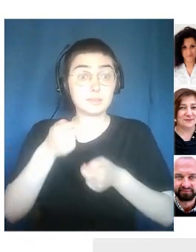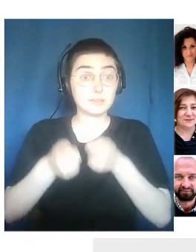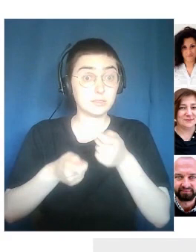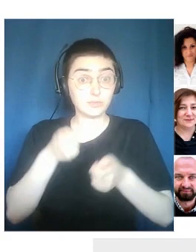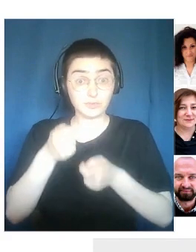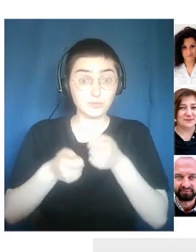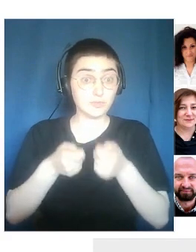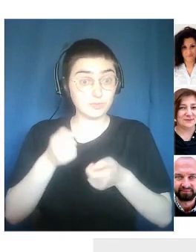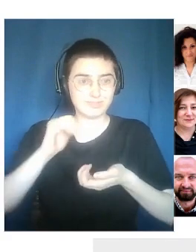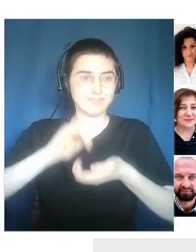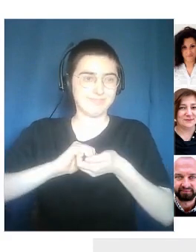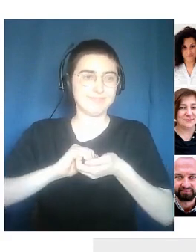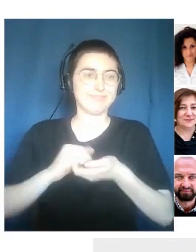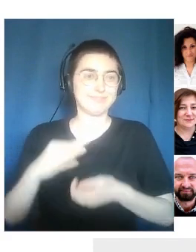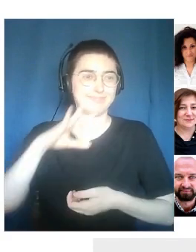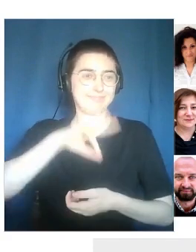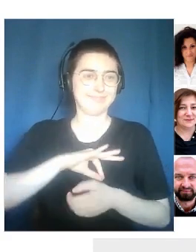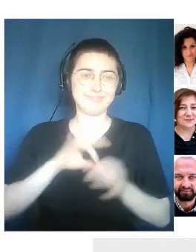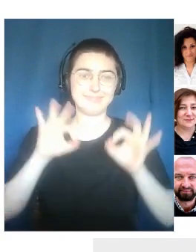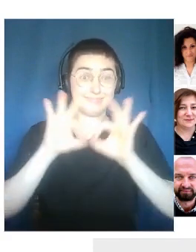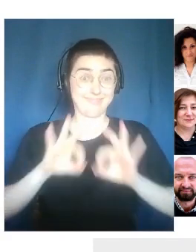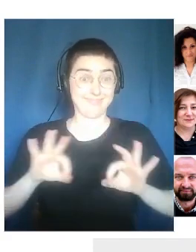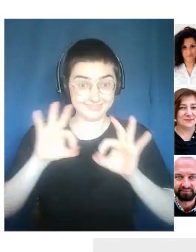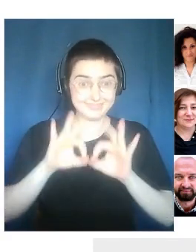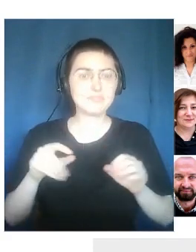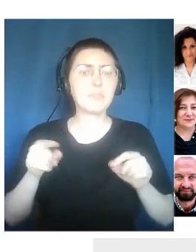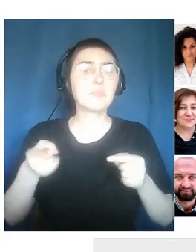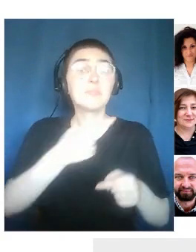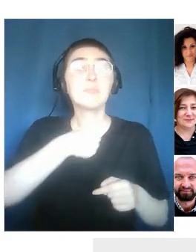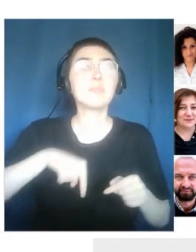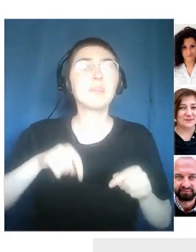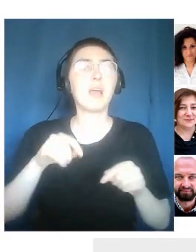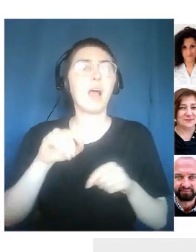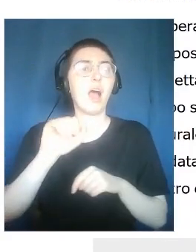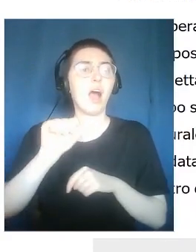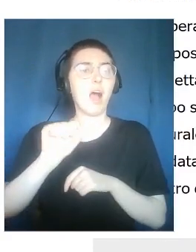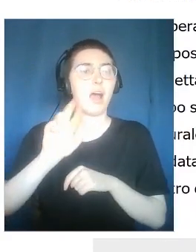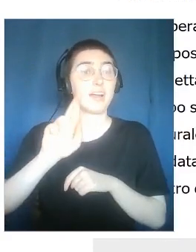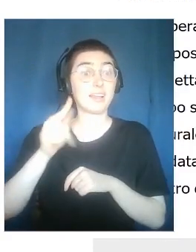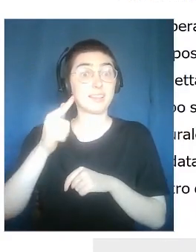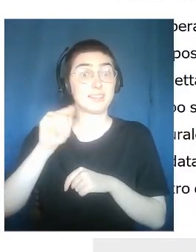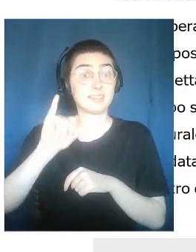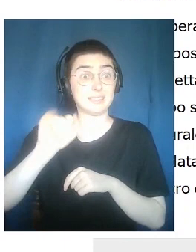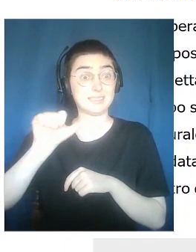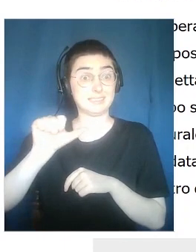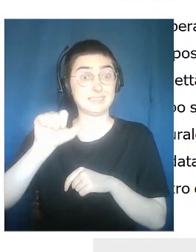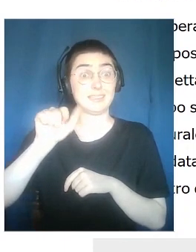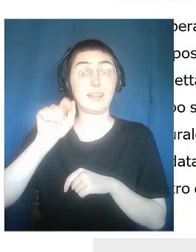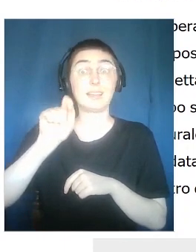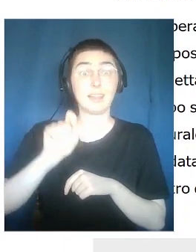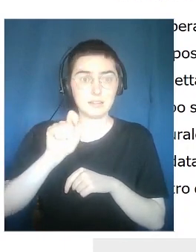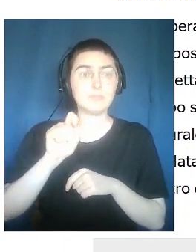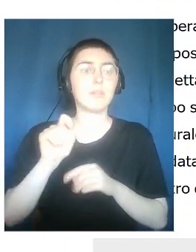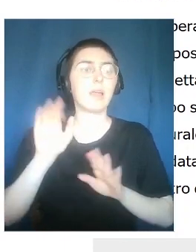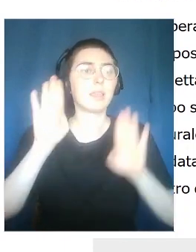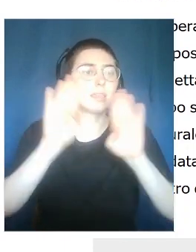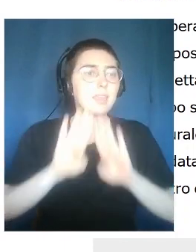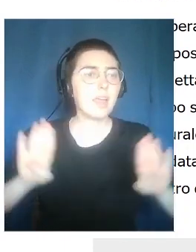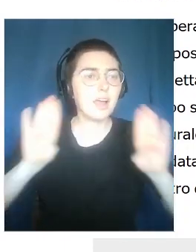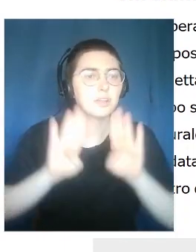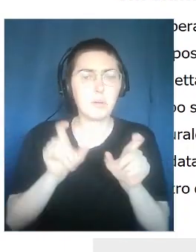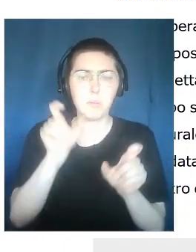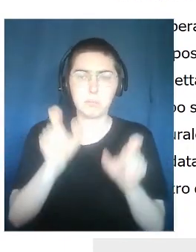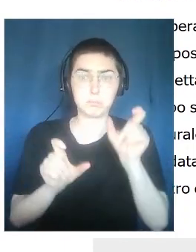Pichonaya, a social cooperative, assistant of artists, technicians,